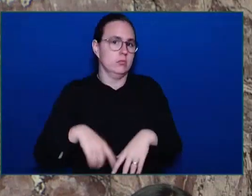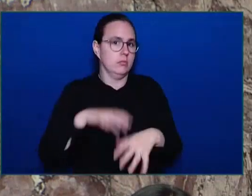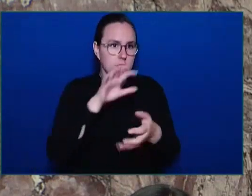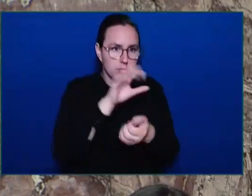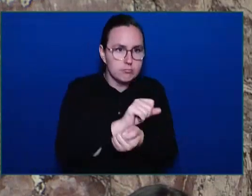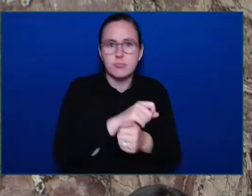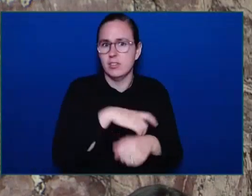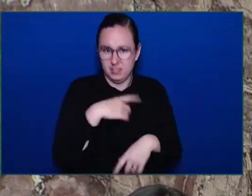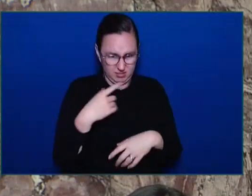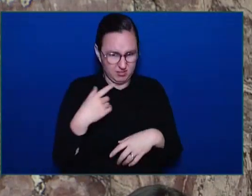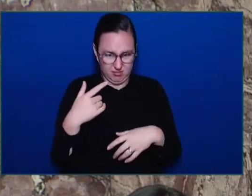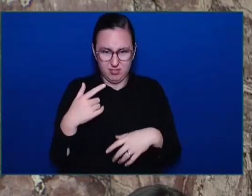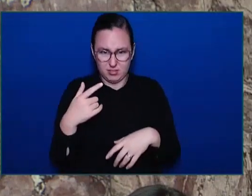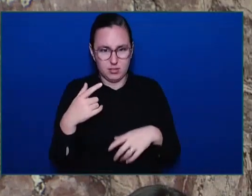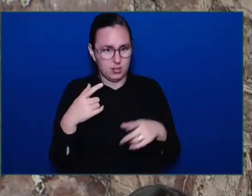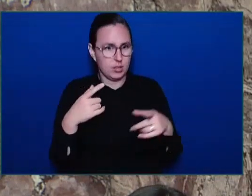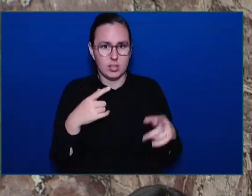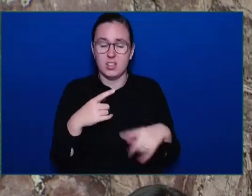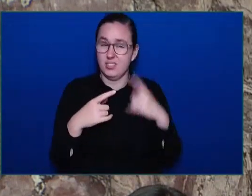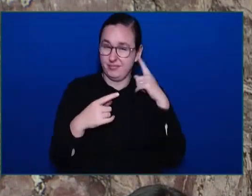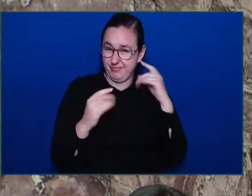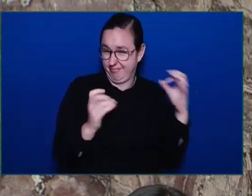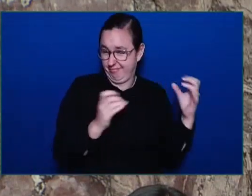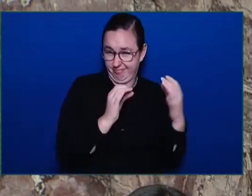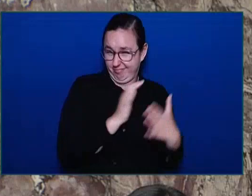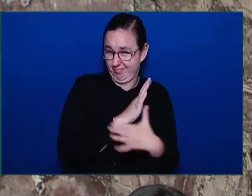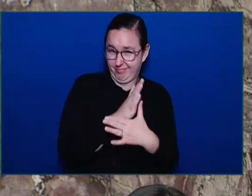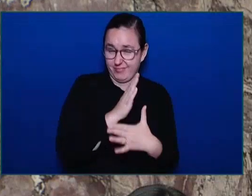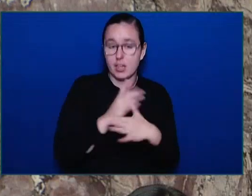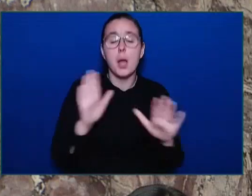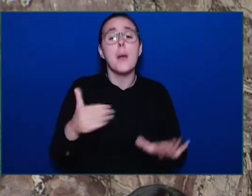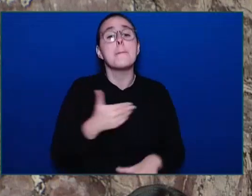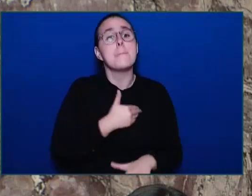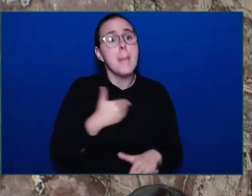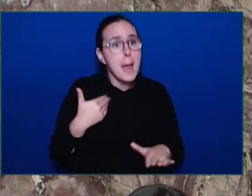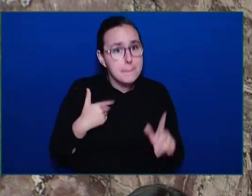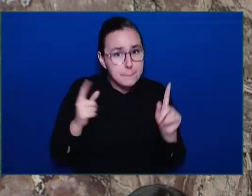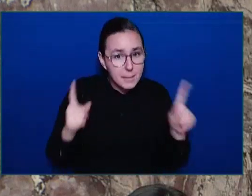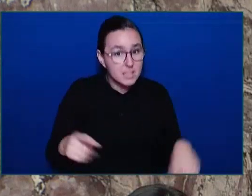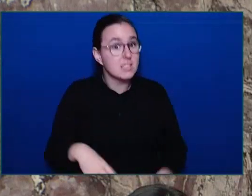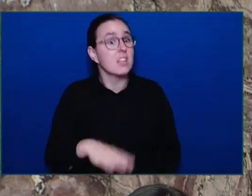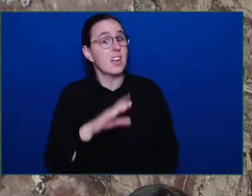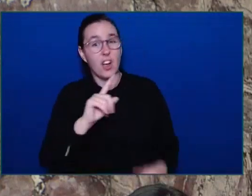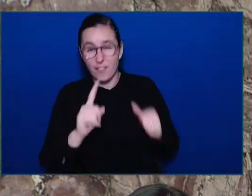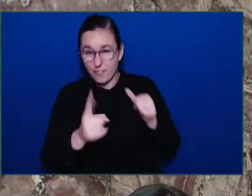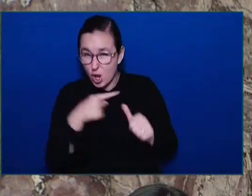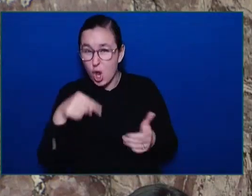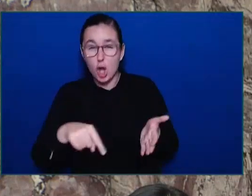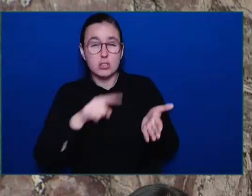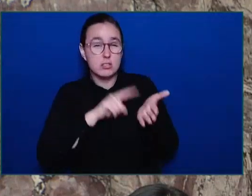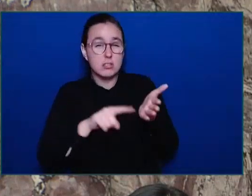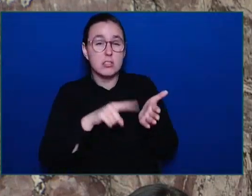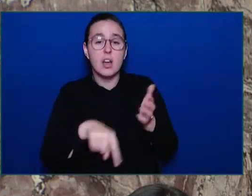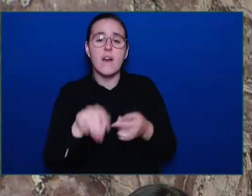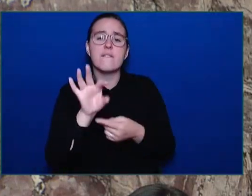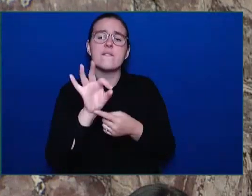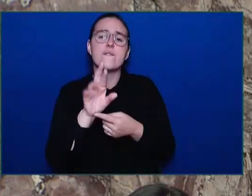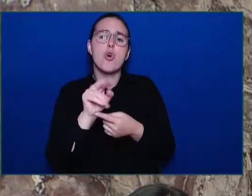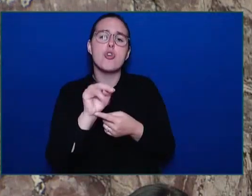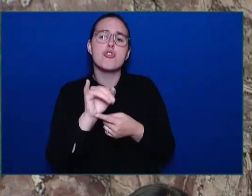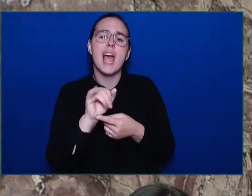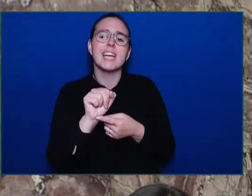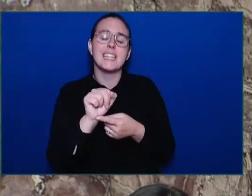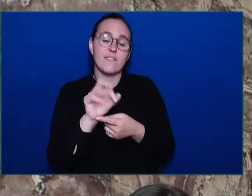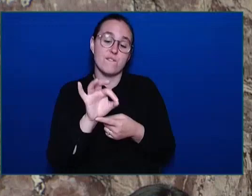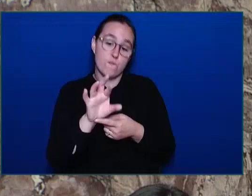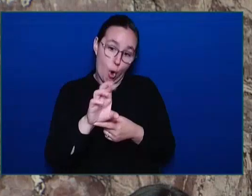We brought in place first forensic firearms to crack down on gang activity, Honourable Speaker. All of those initiatives done by